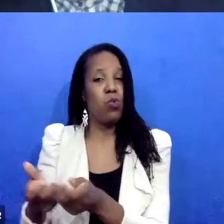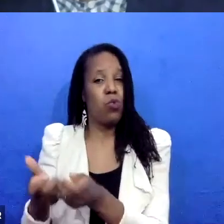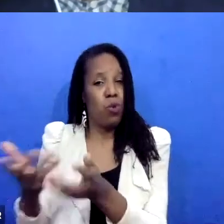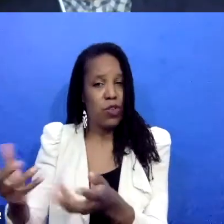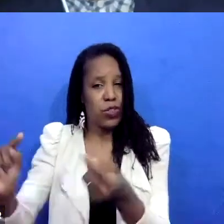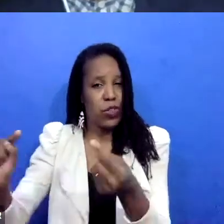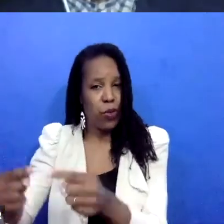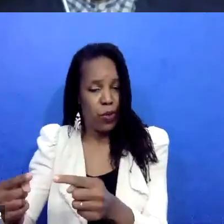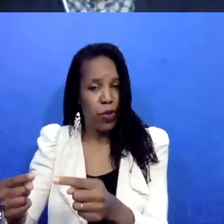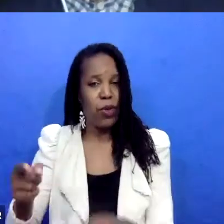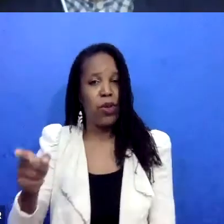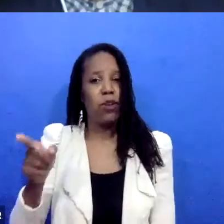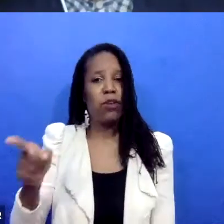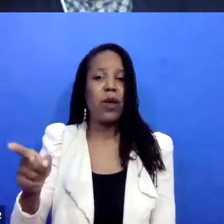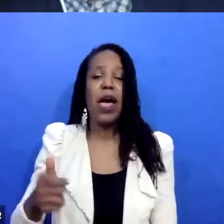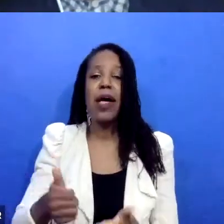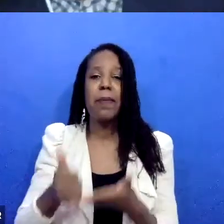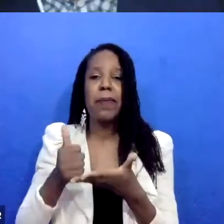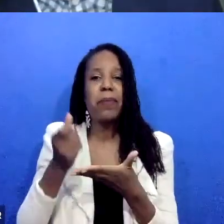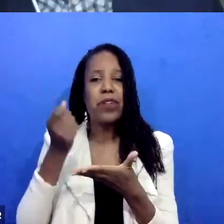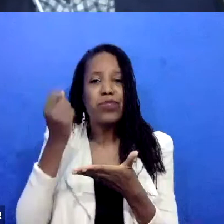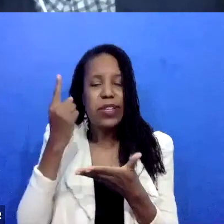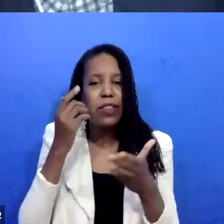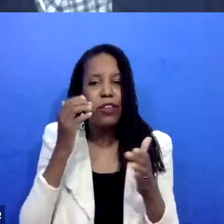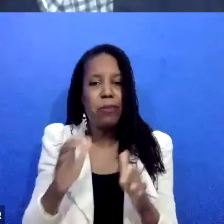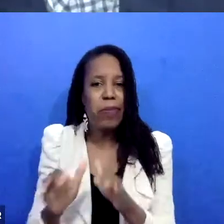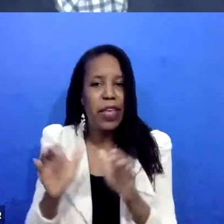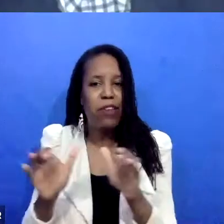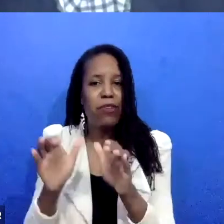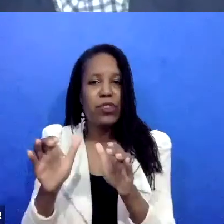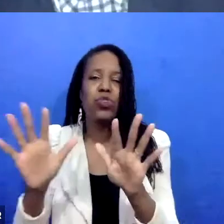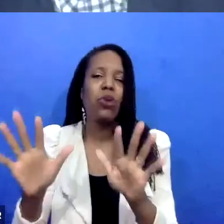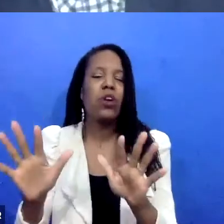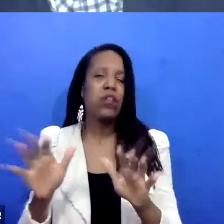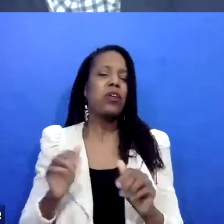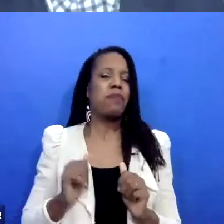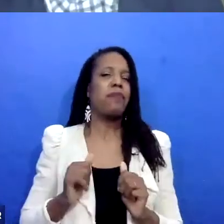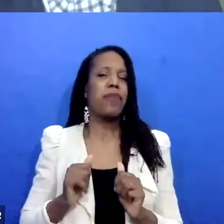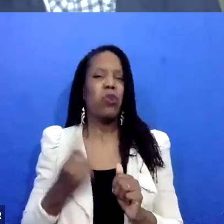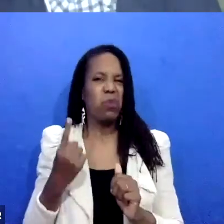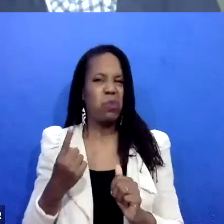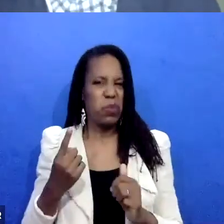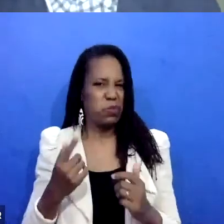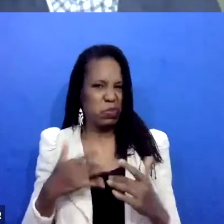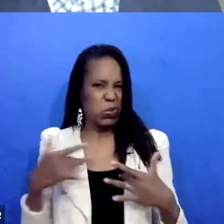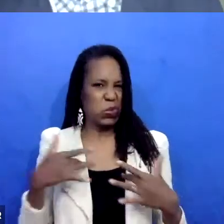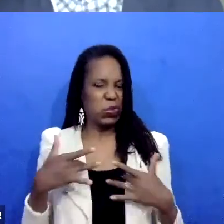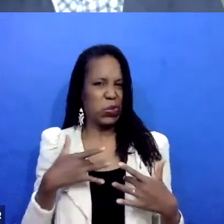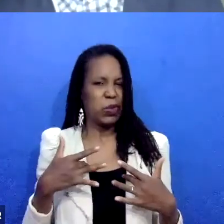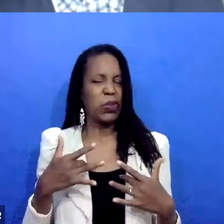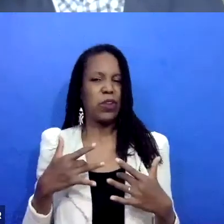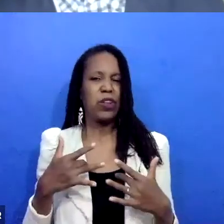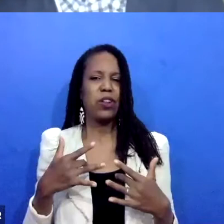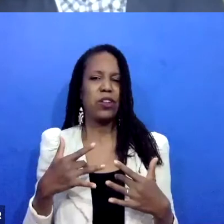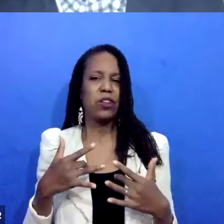understanding who it, who else it needs. So the biggest concern, I think, with restorative justice and the initial